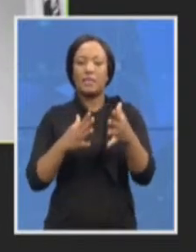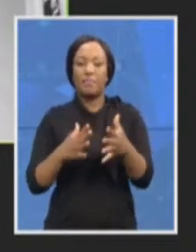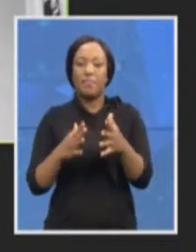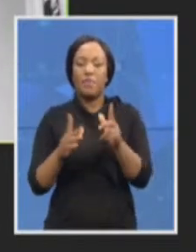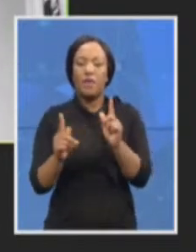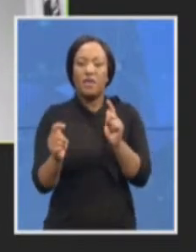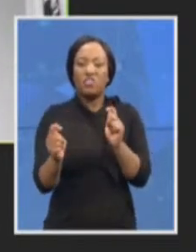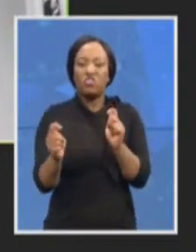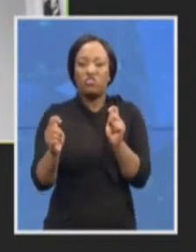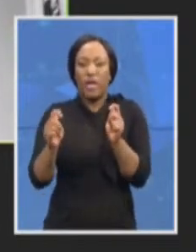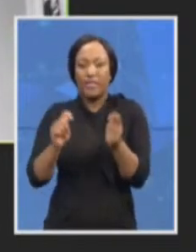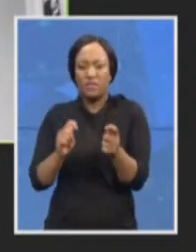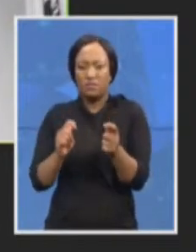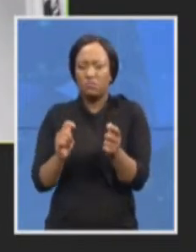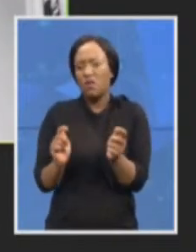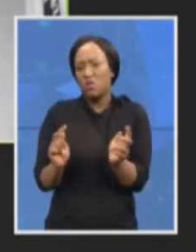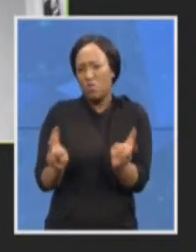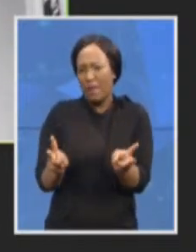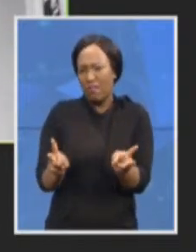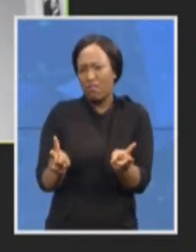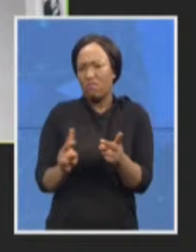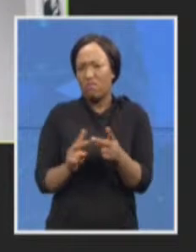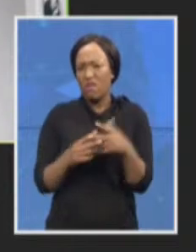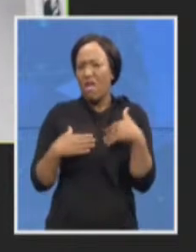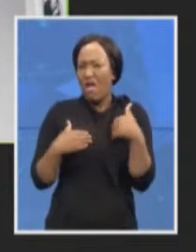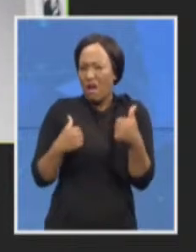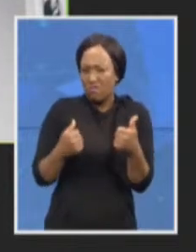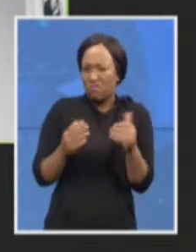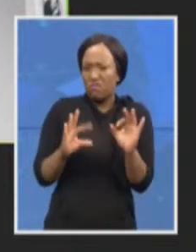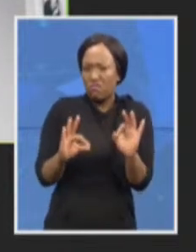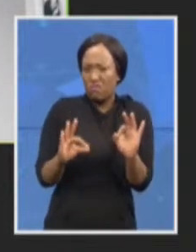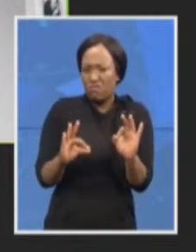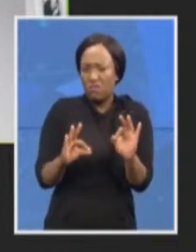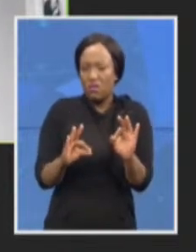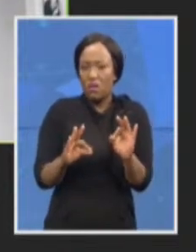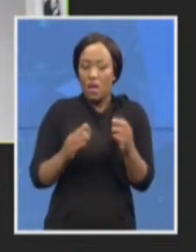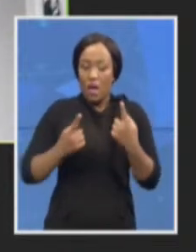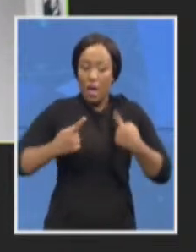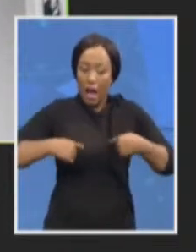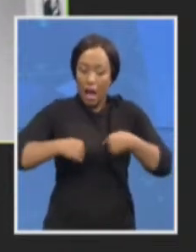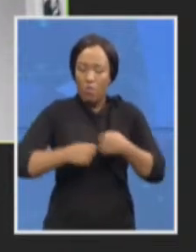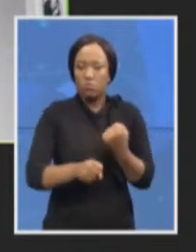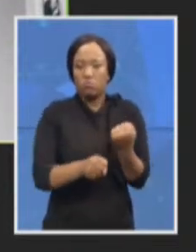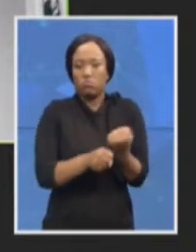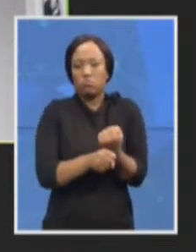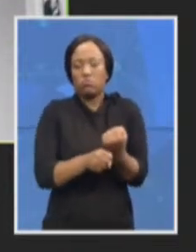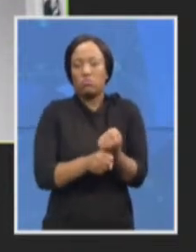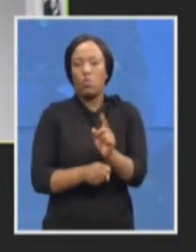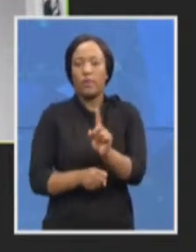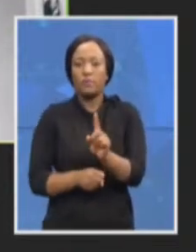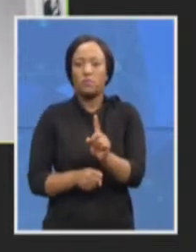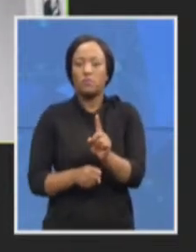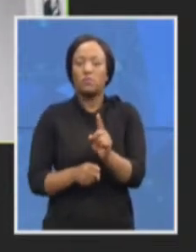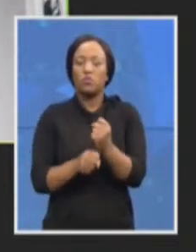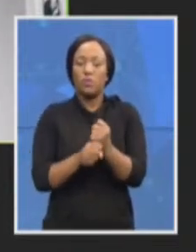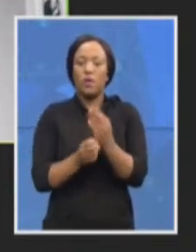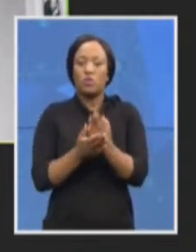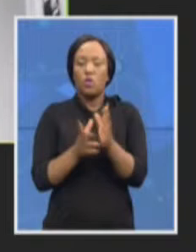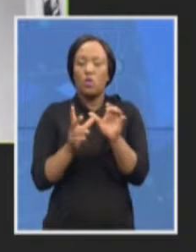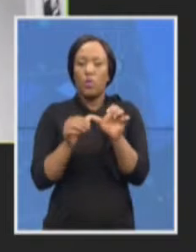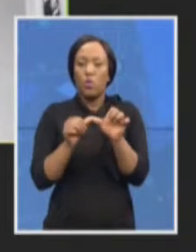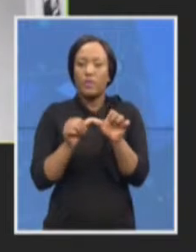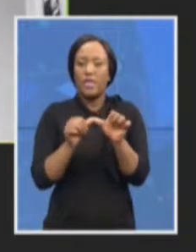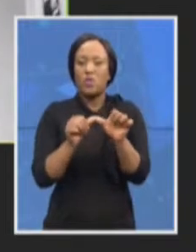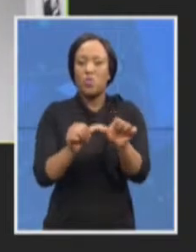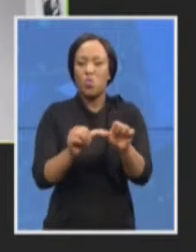turnover. And our job is to ensure continuity of business towards the achievement of our goal.